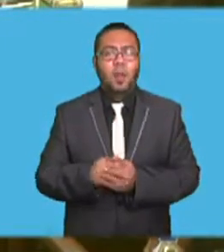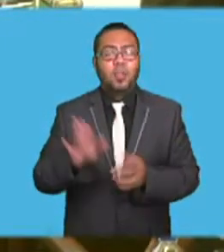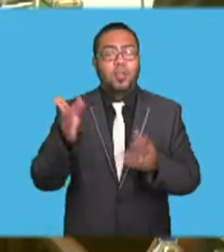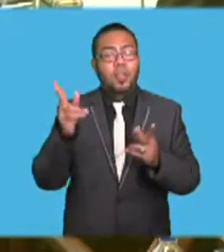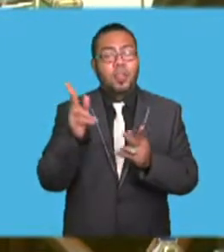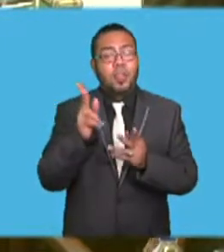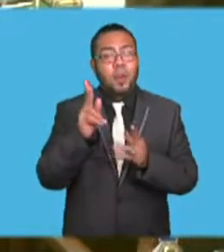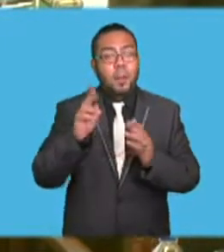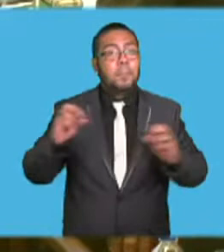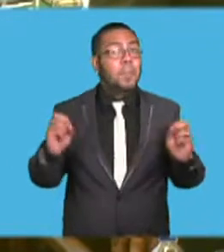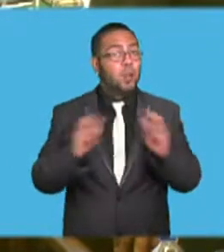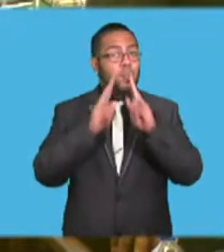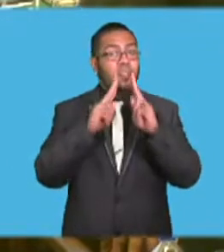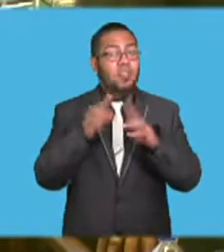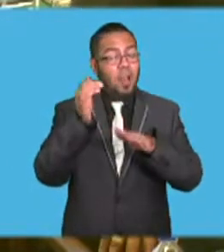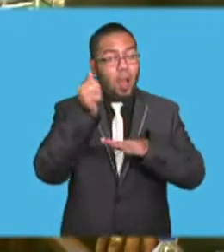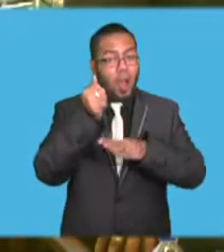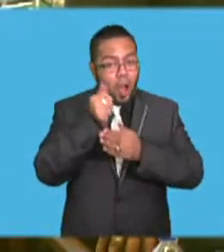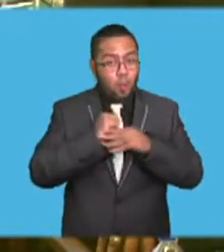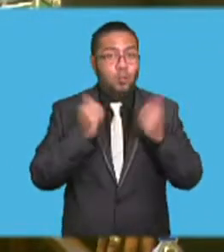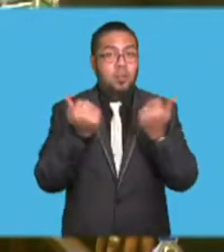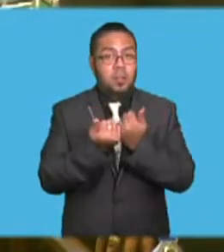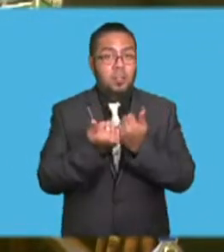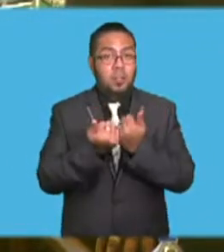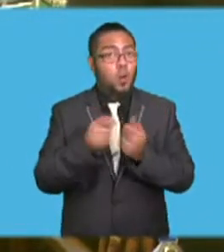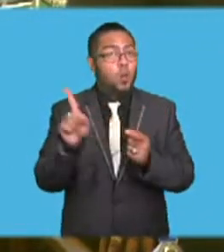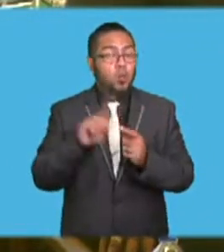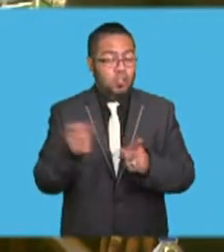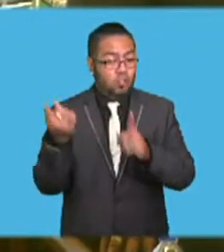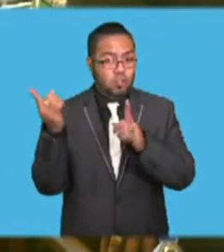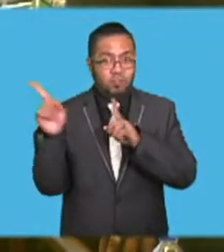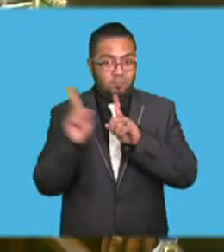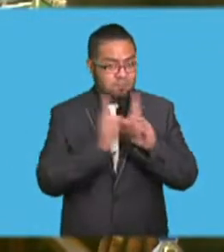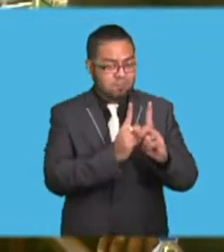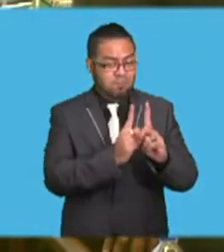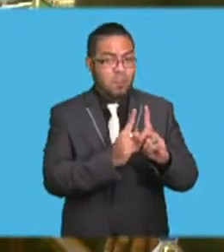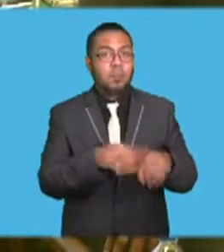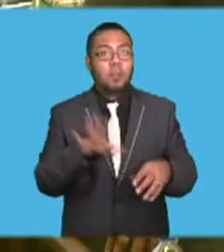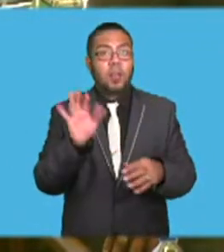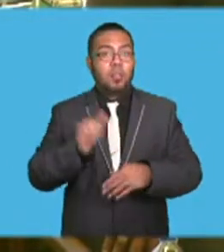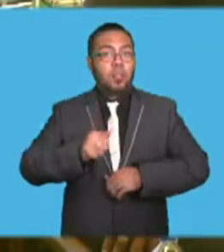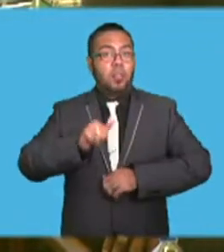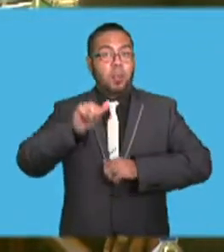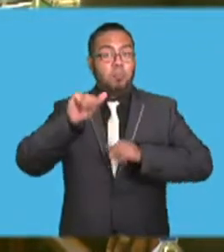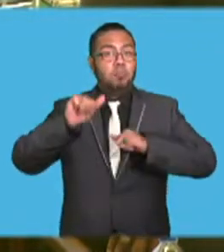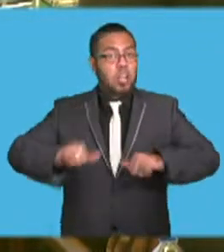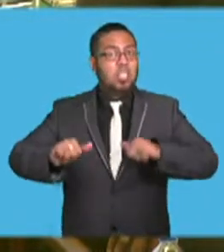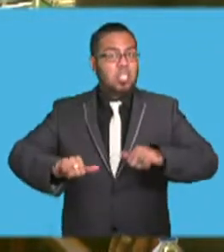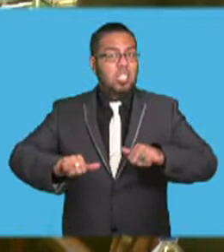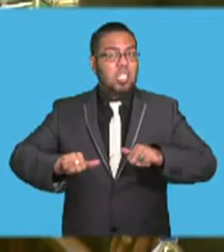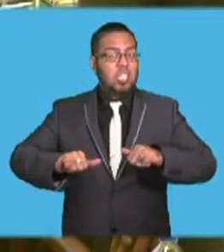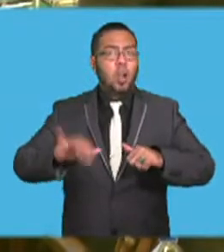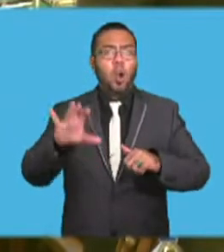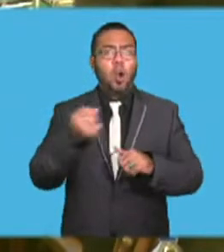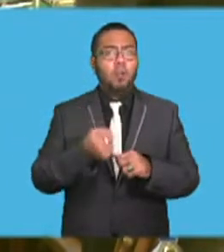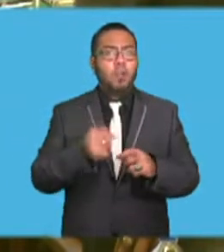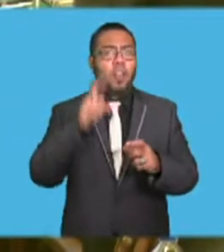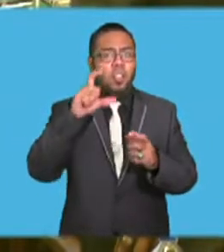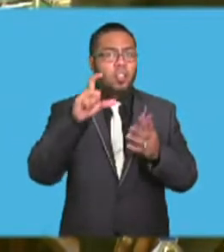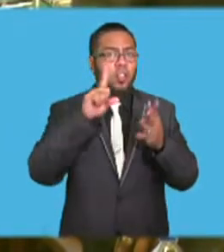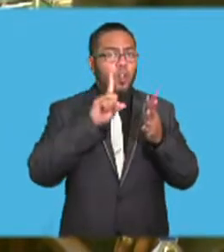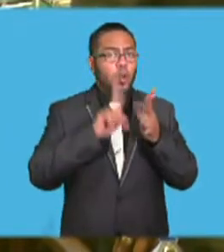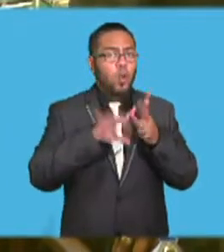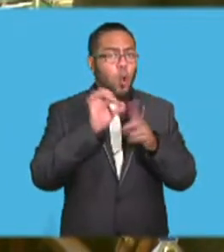Agreement, which mandated the presidencies of the COP to appoint what